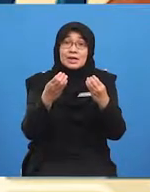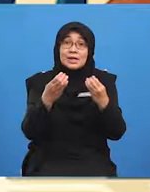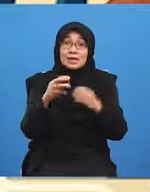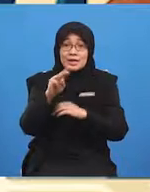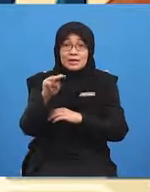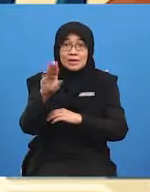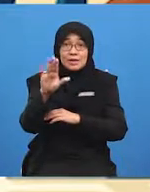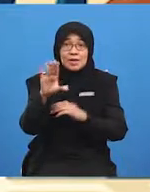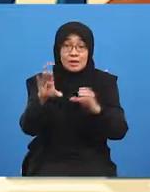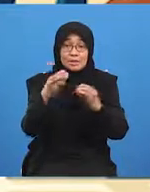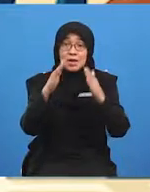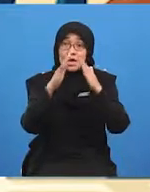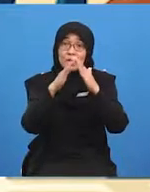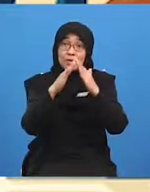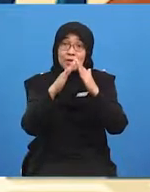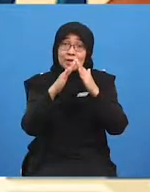i miss